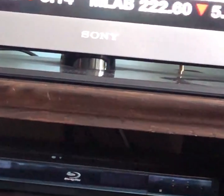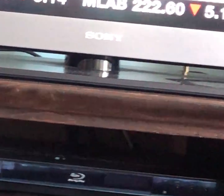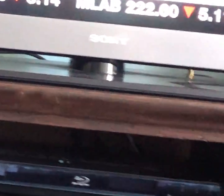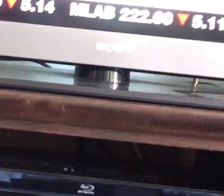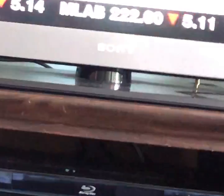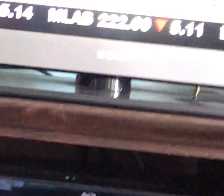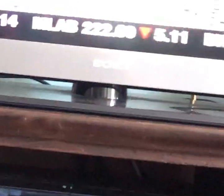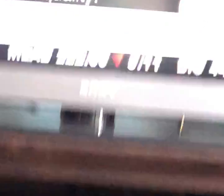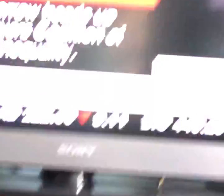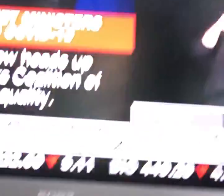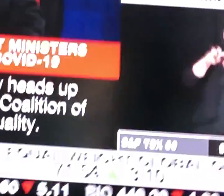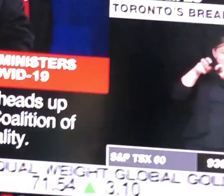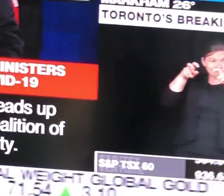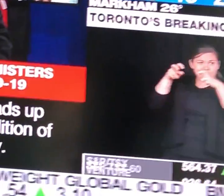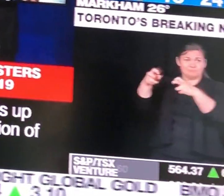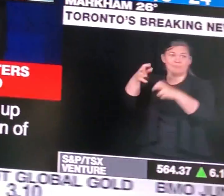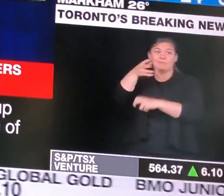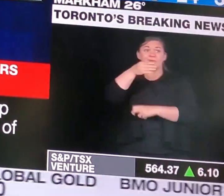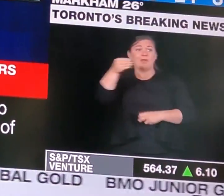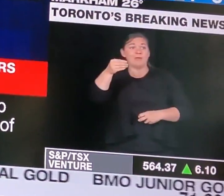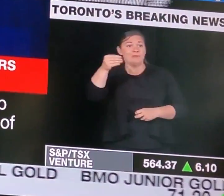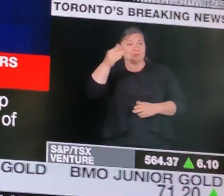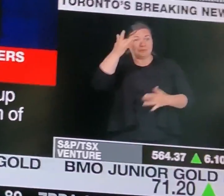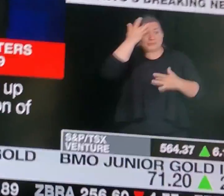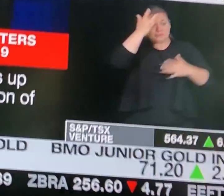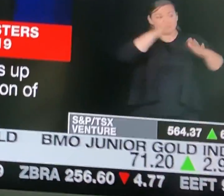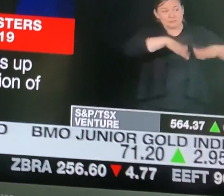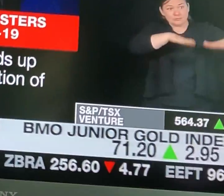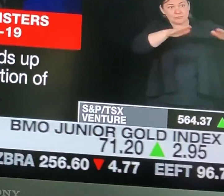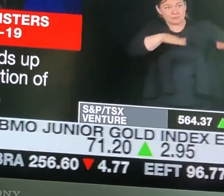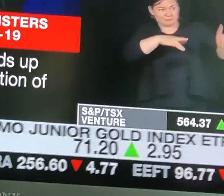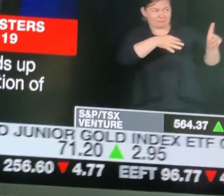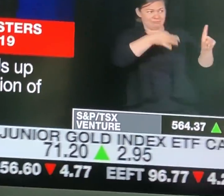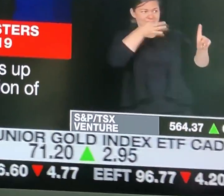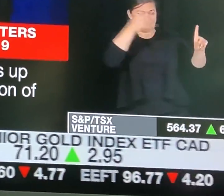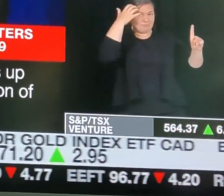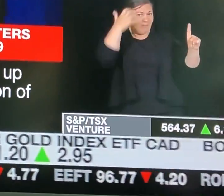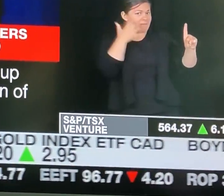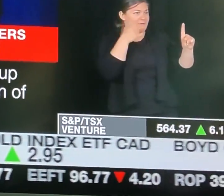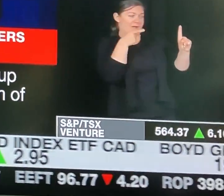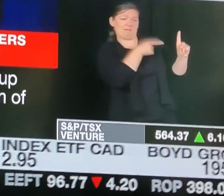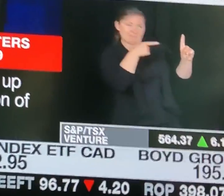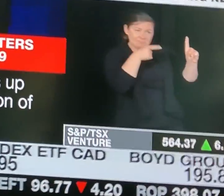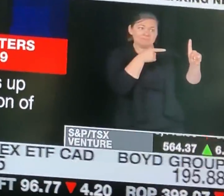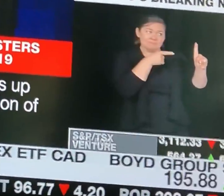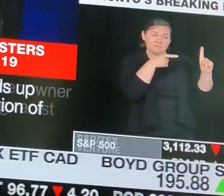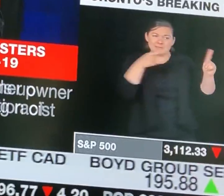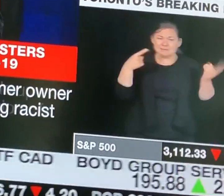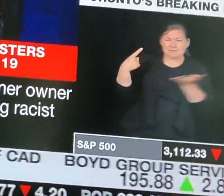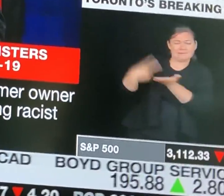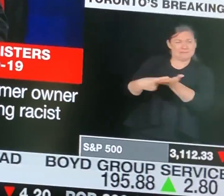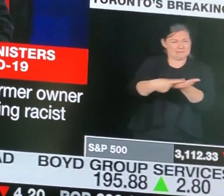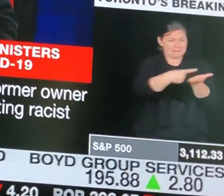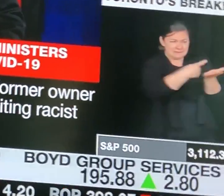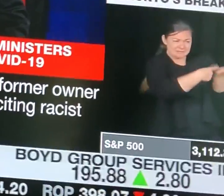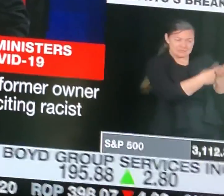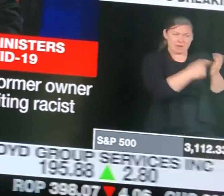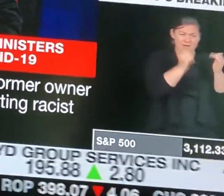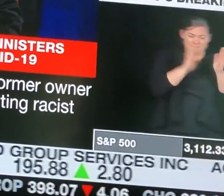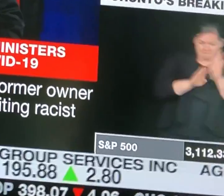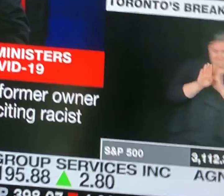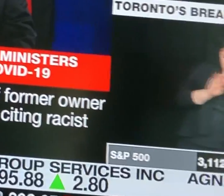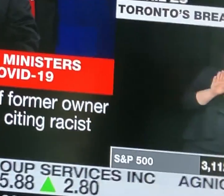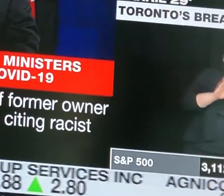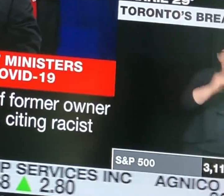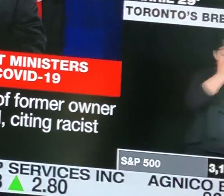plan that fits best for their communities. The options will include regular in-class learning